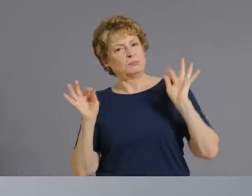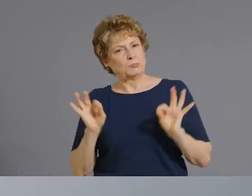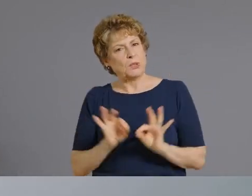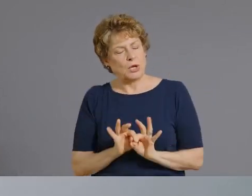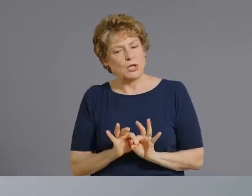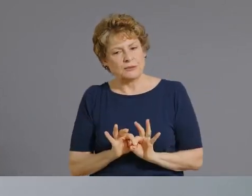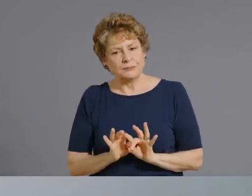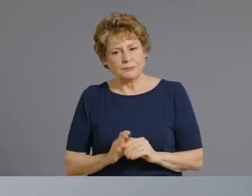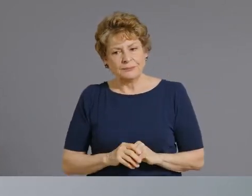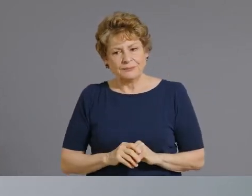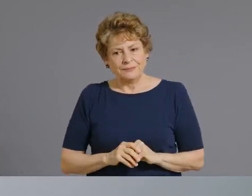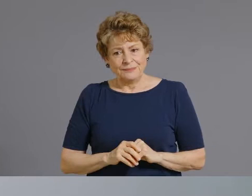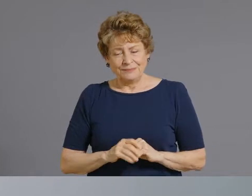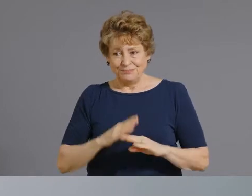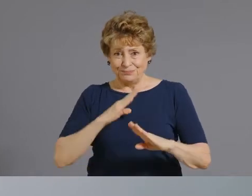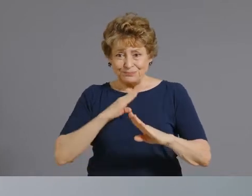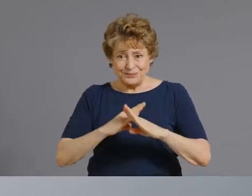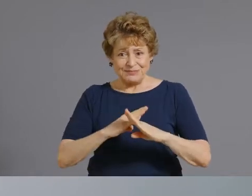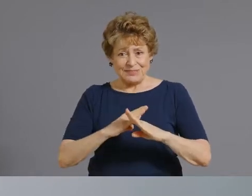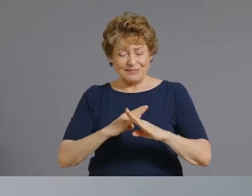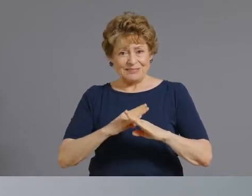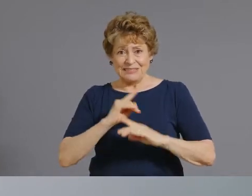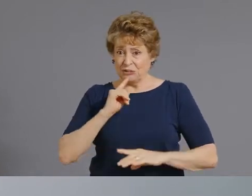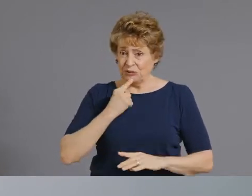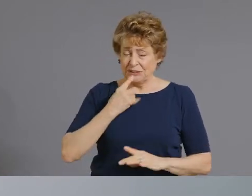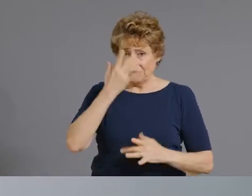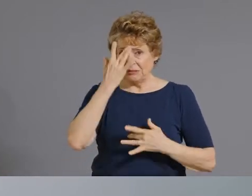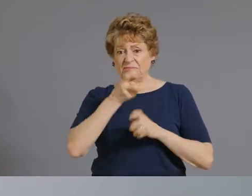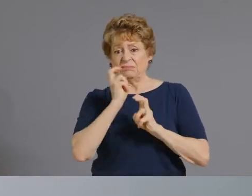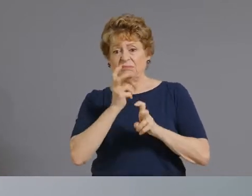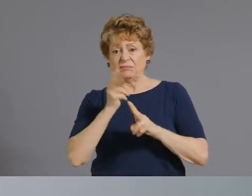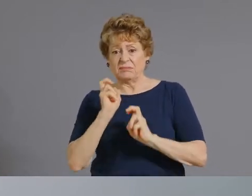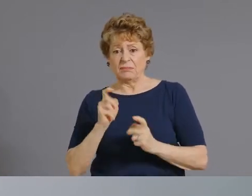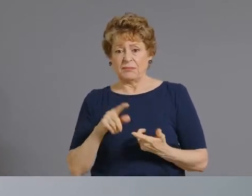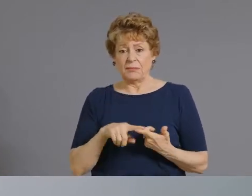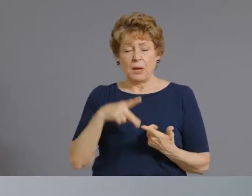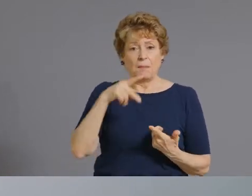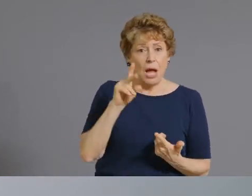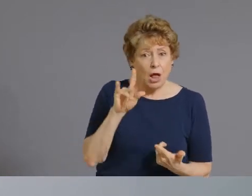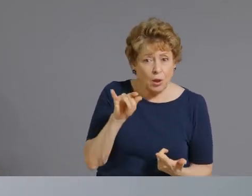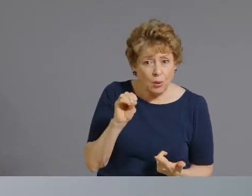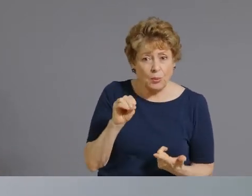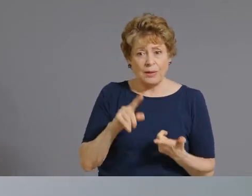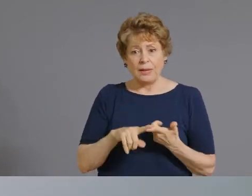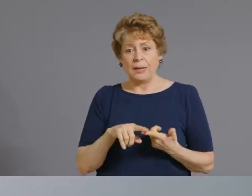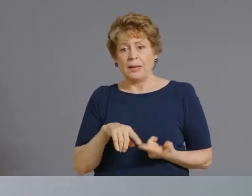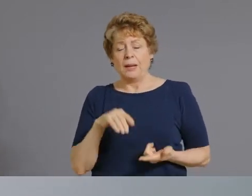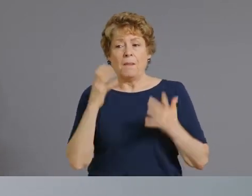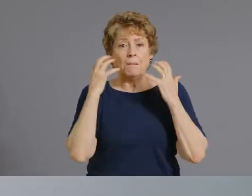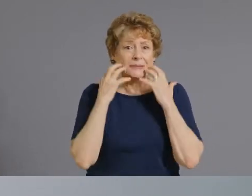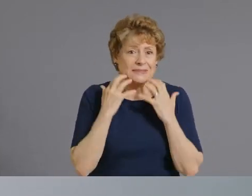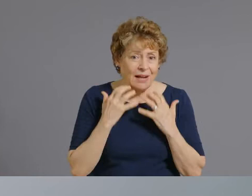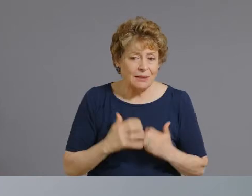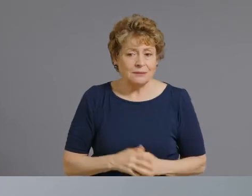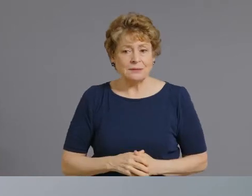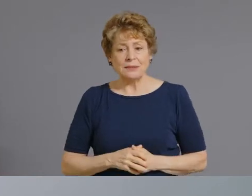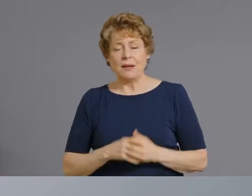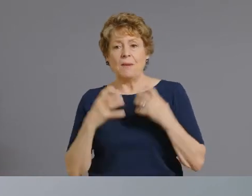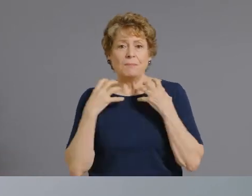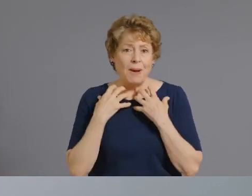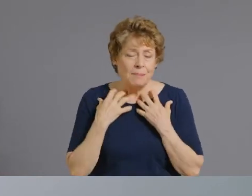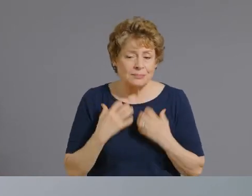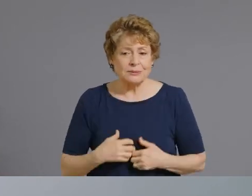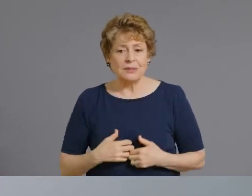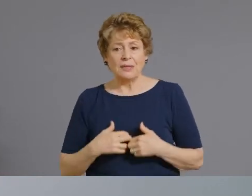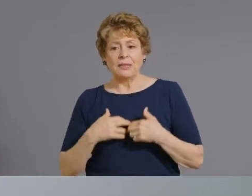significant diseases like polio and measles where they disabled and killed children i think as we've gotten farther out